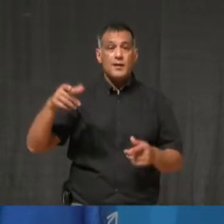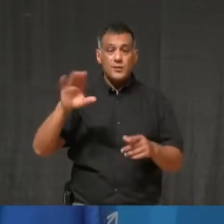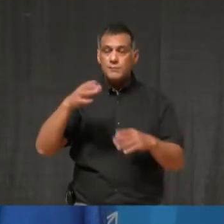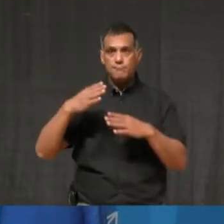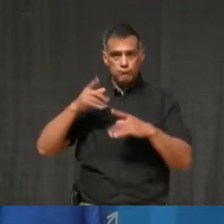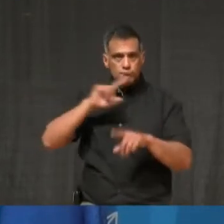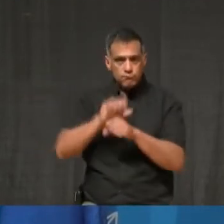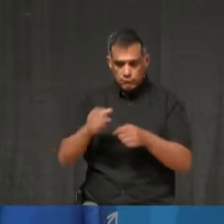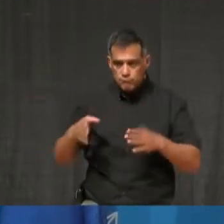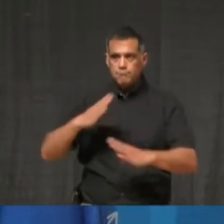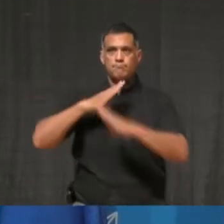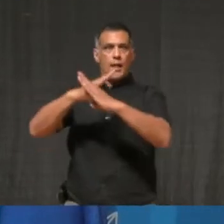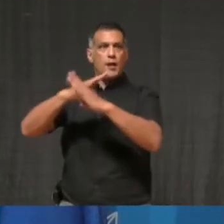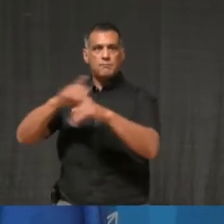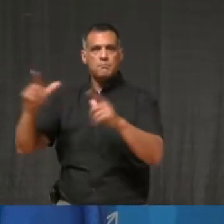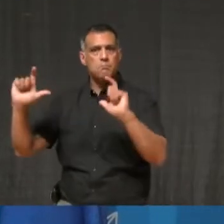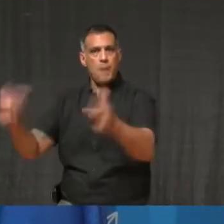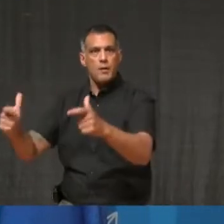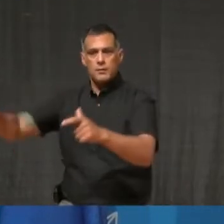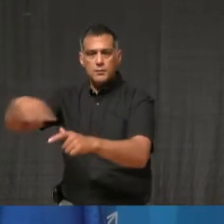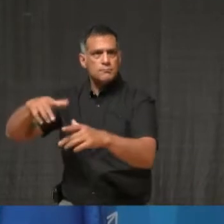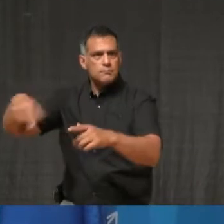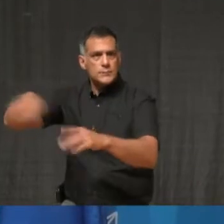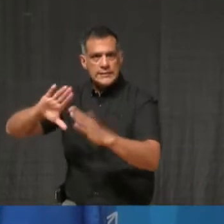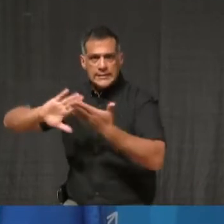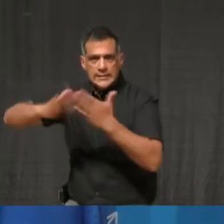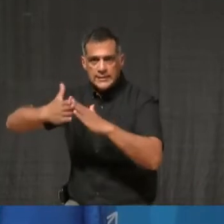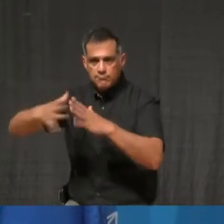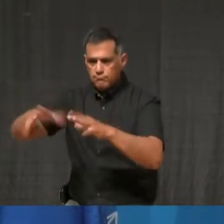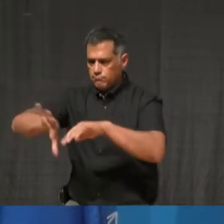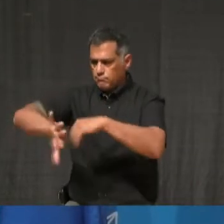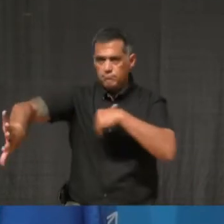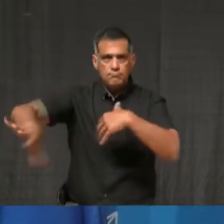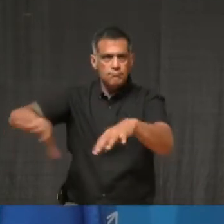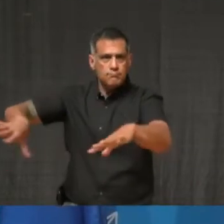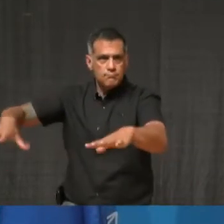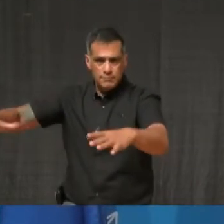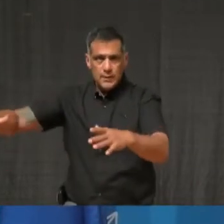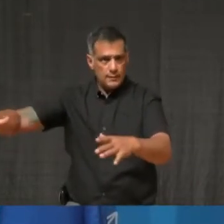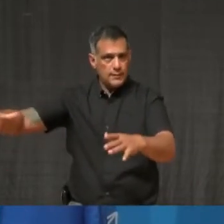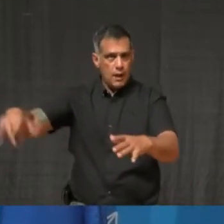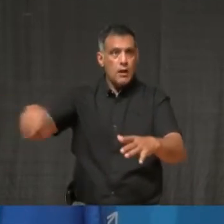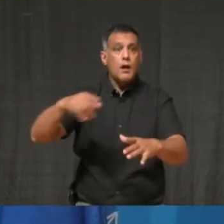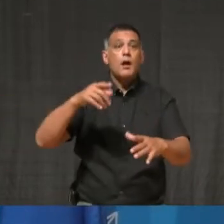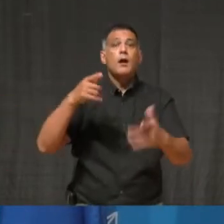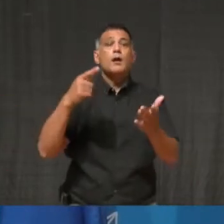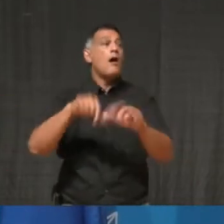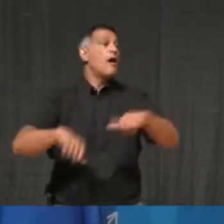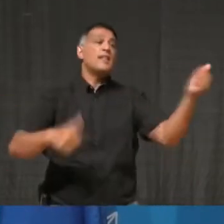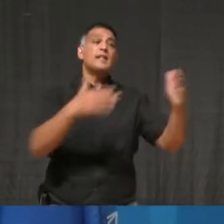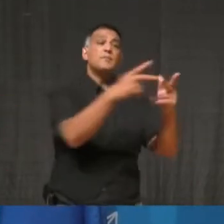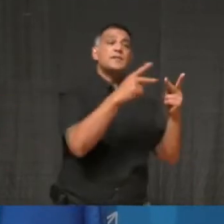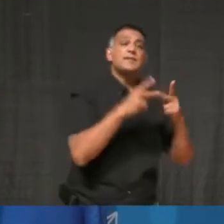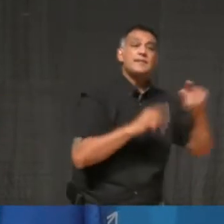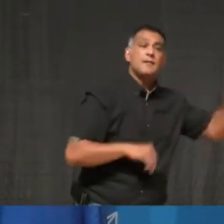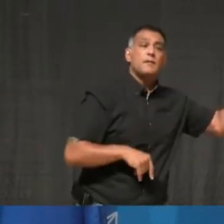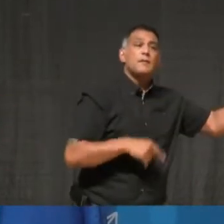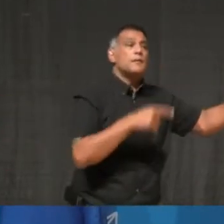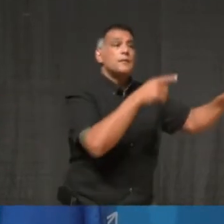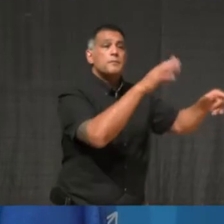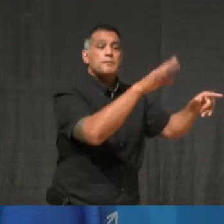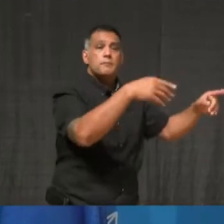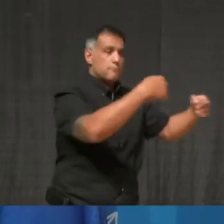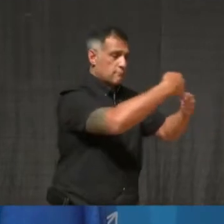jurisdictions close other facilities and other economic sectors besides there. What we don't want to see, in